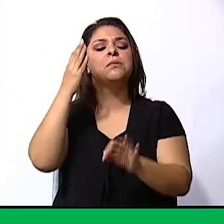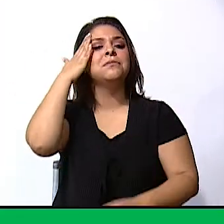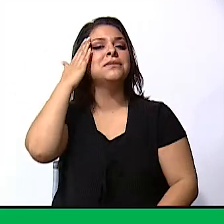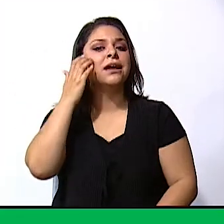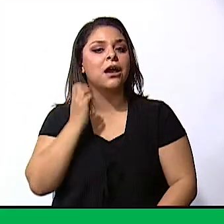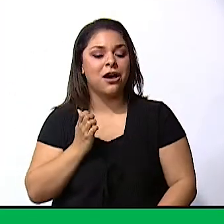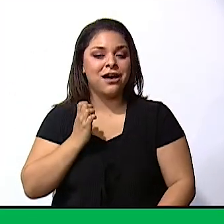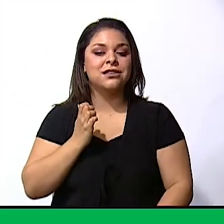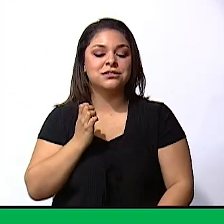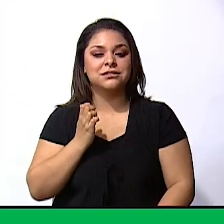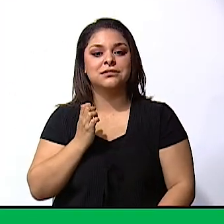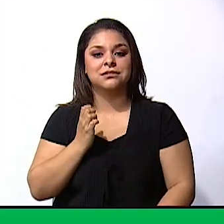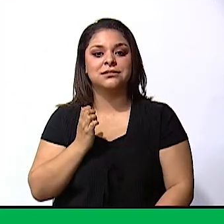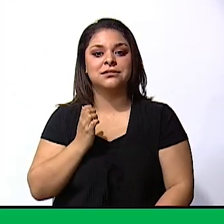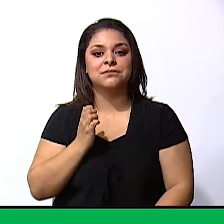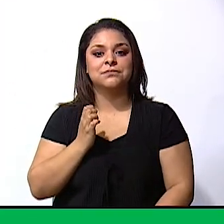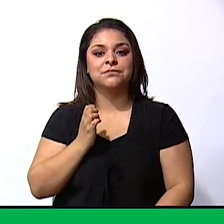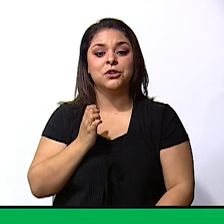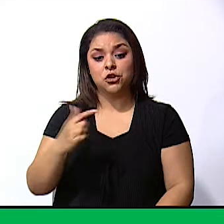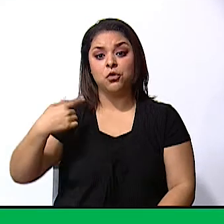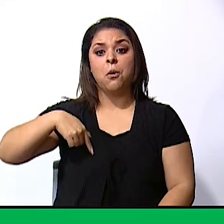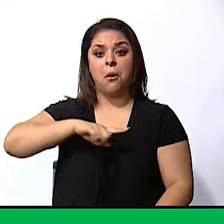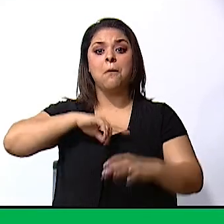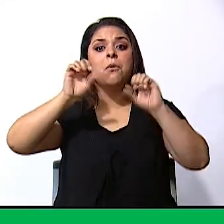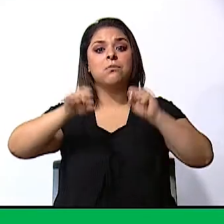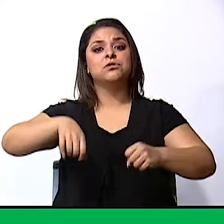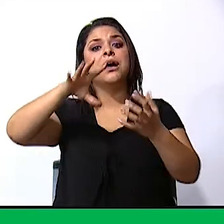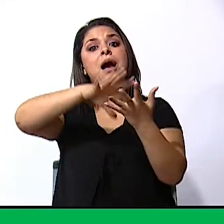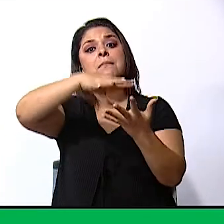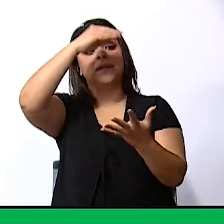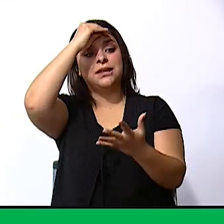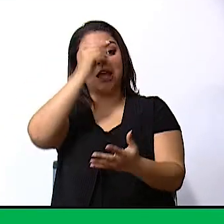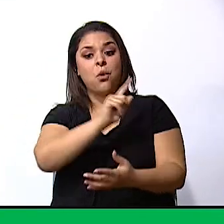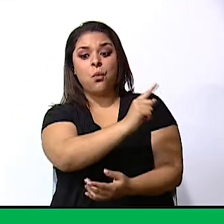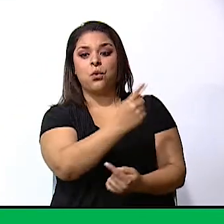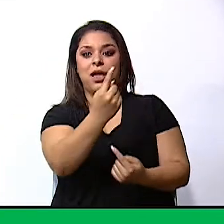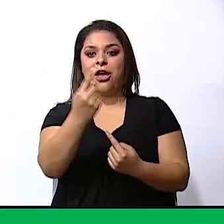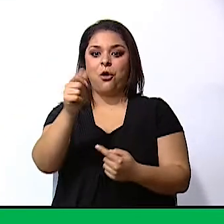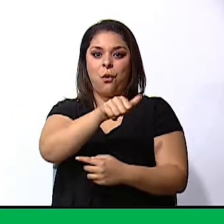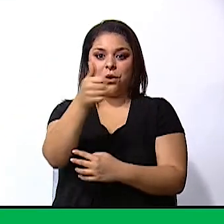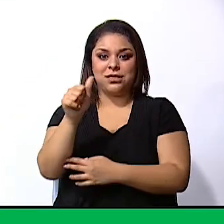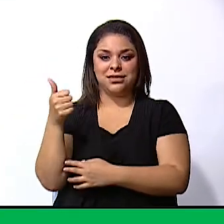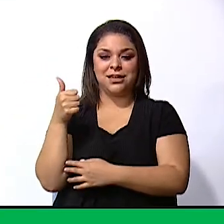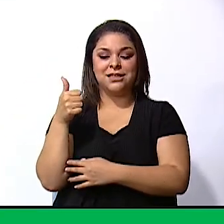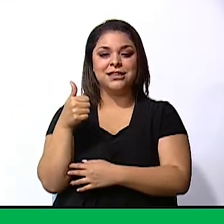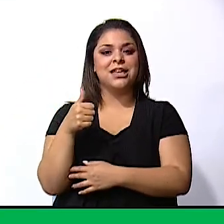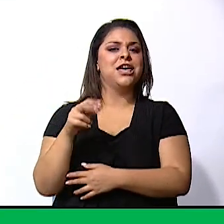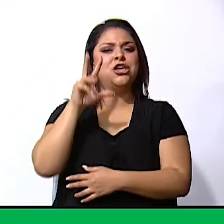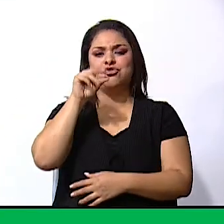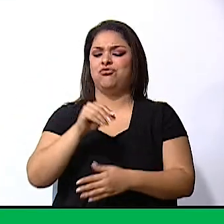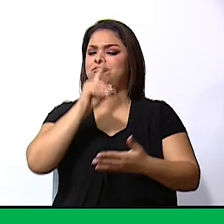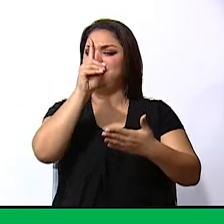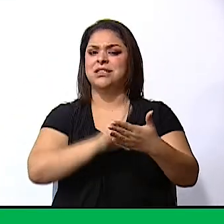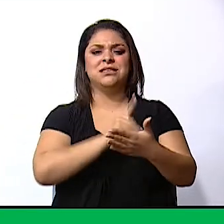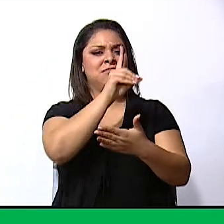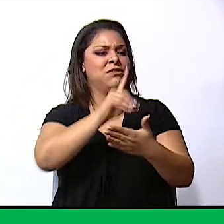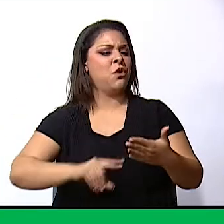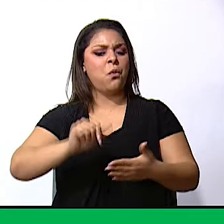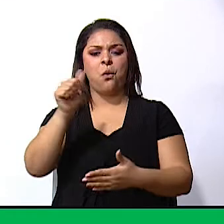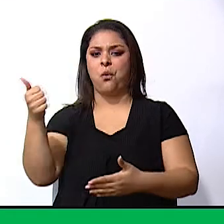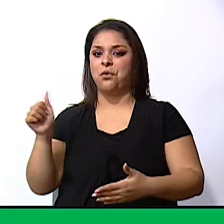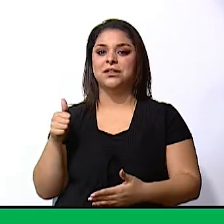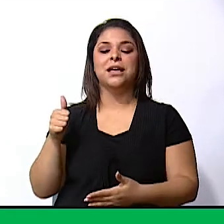we can learn from one another and we do not discriminate others